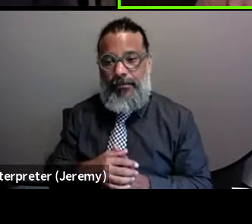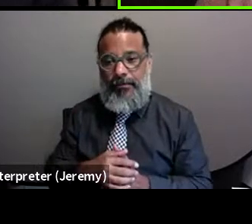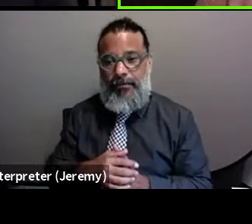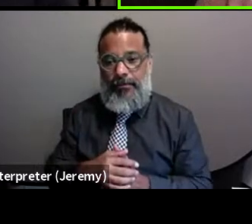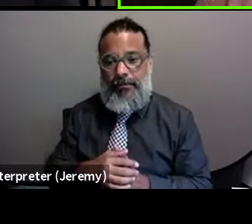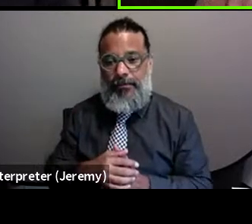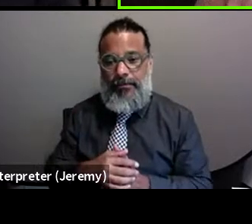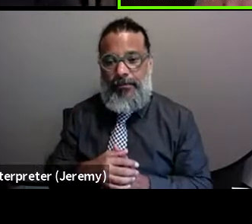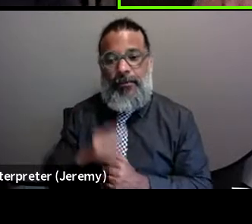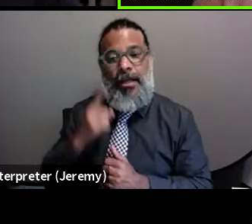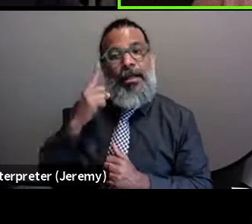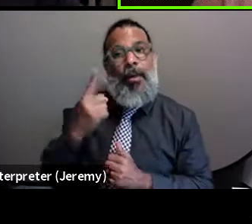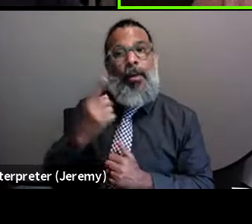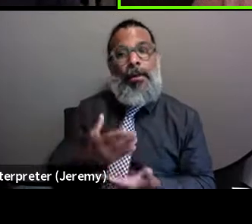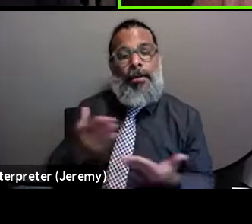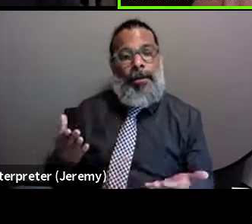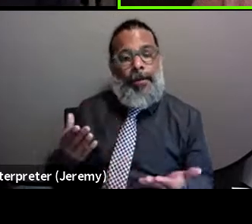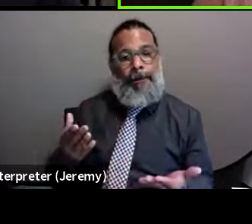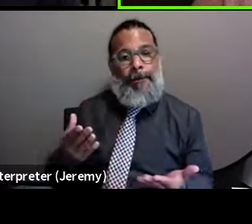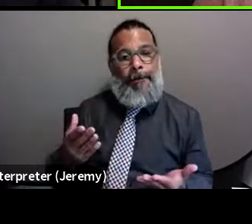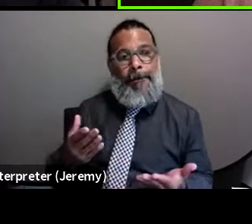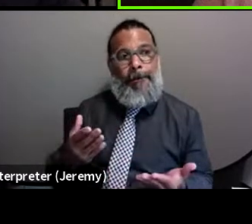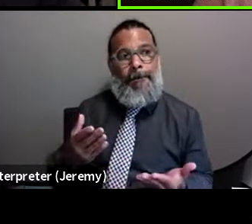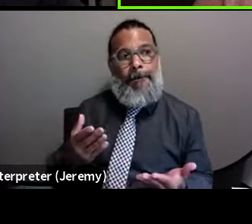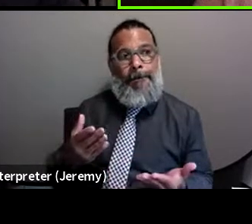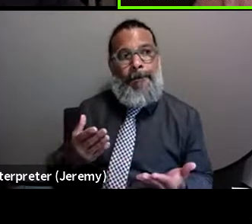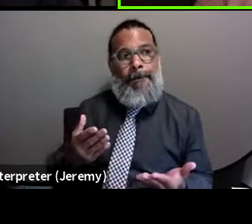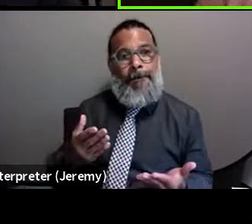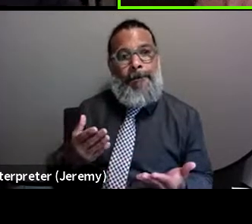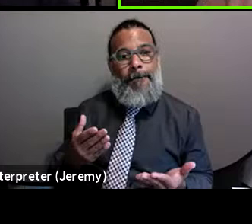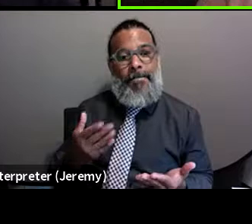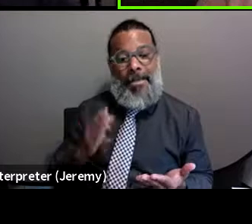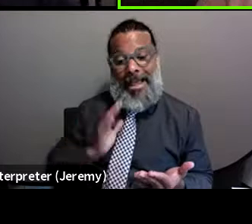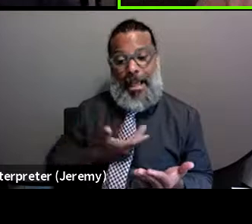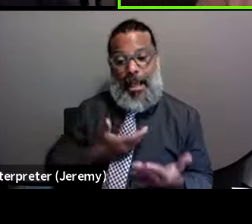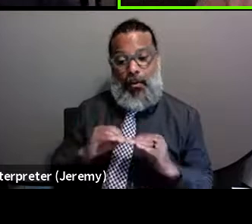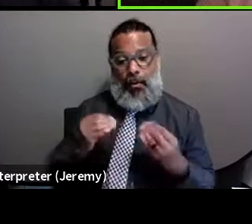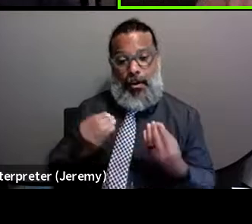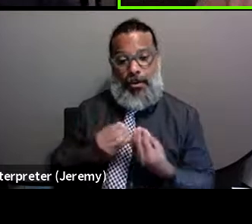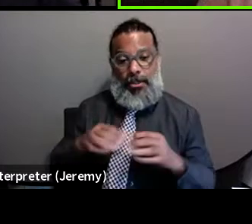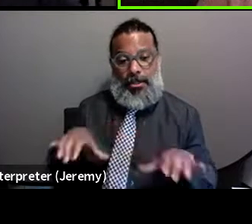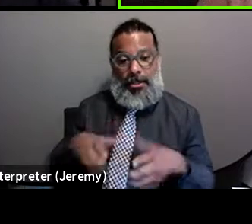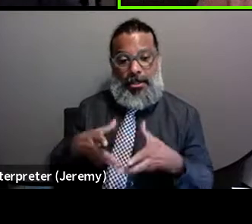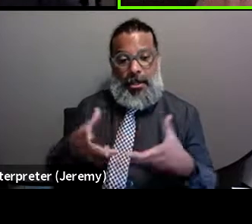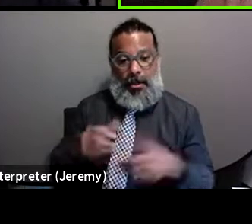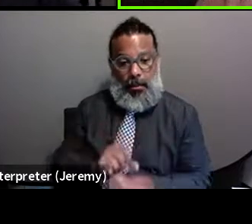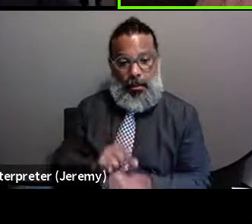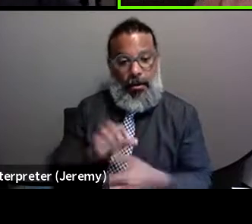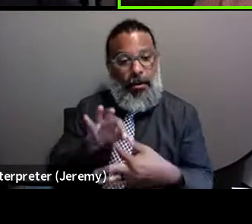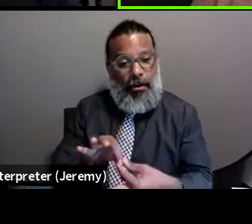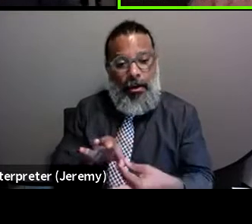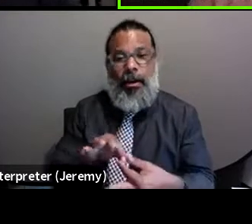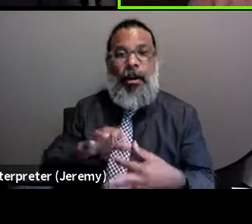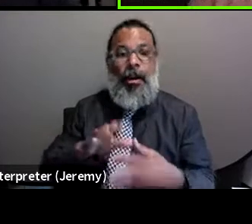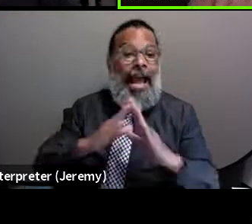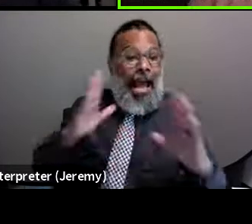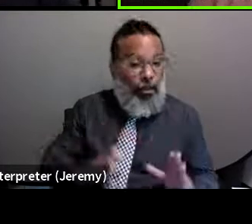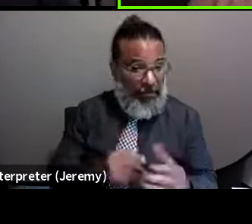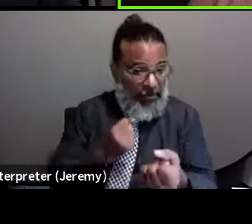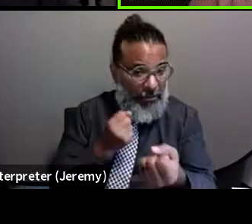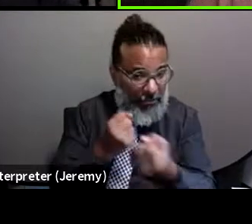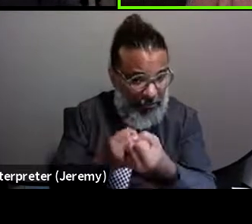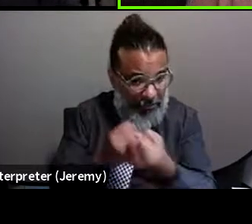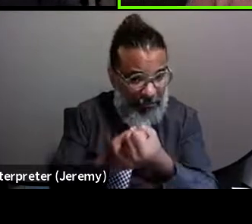that, you know, one thing that, um, our organization does a lot of work on is housing advocacy. Um,